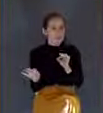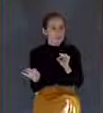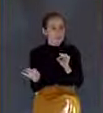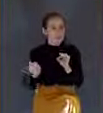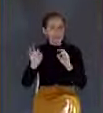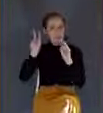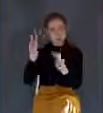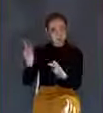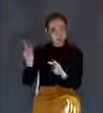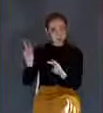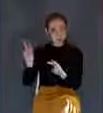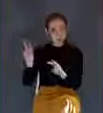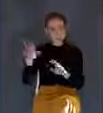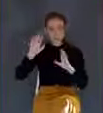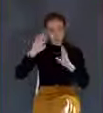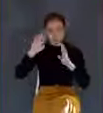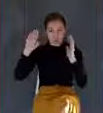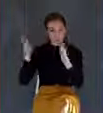Watch. Be alert.